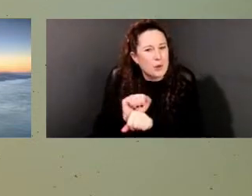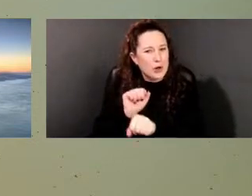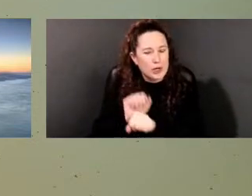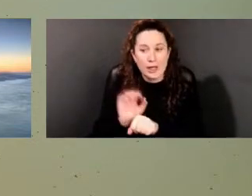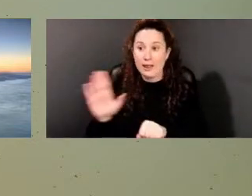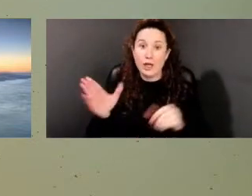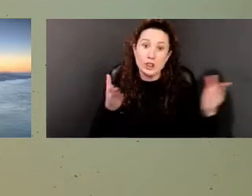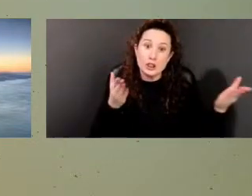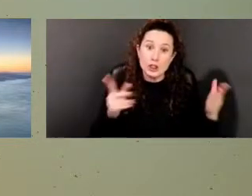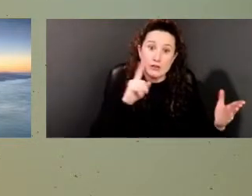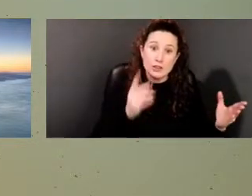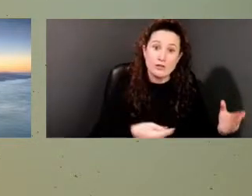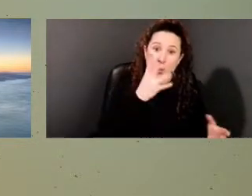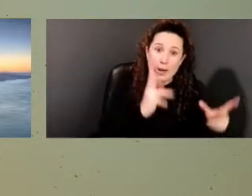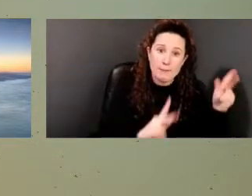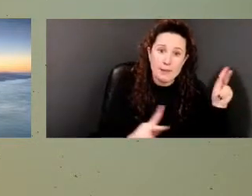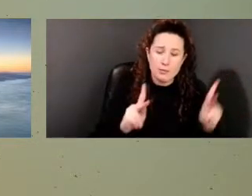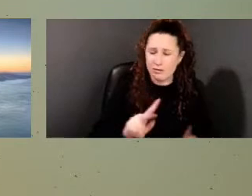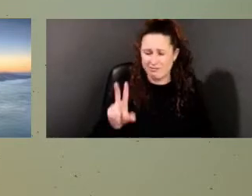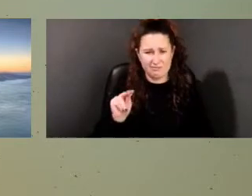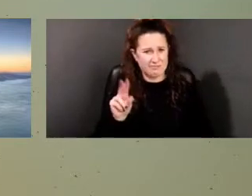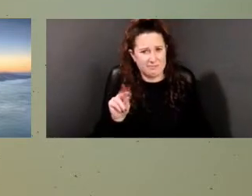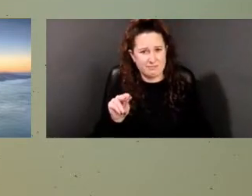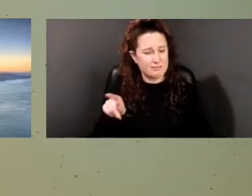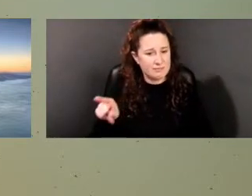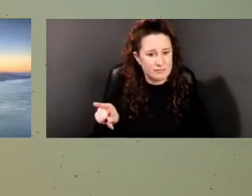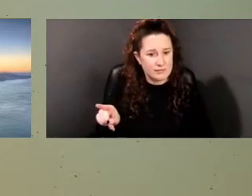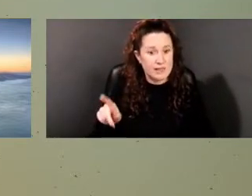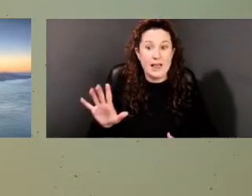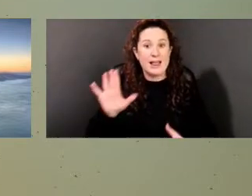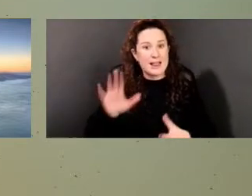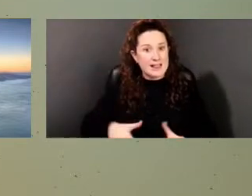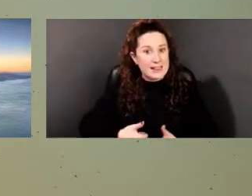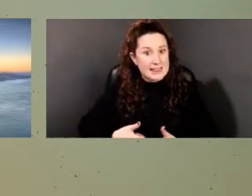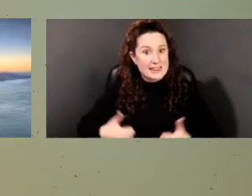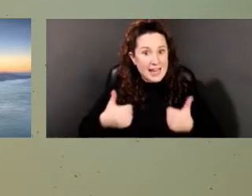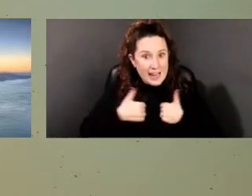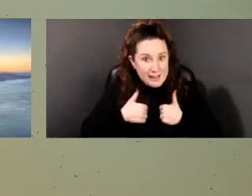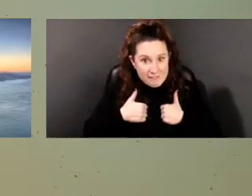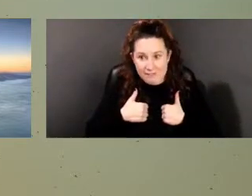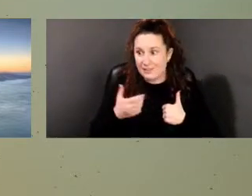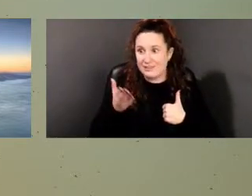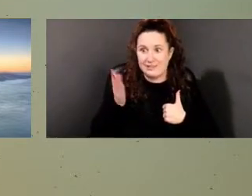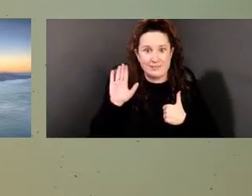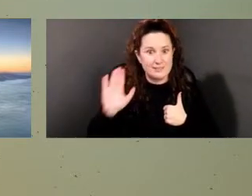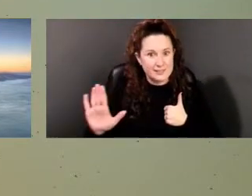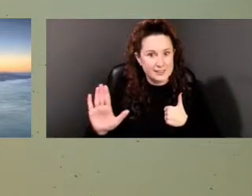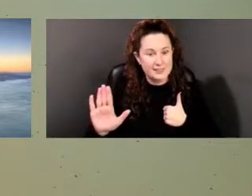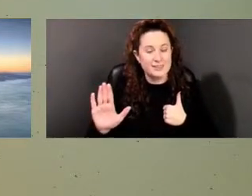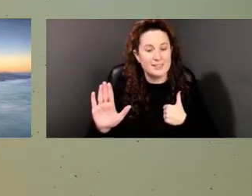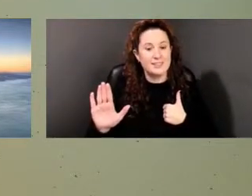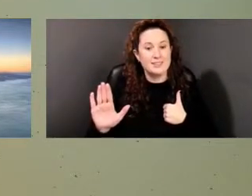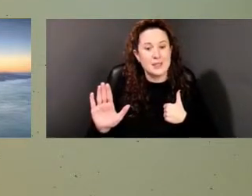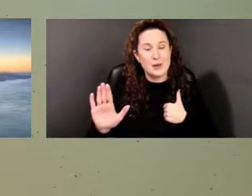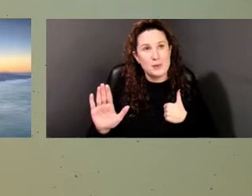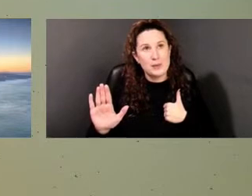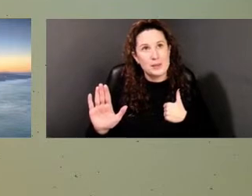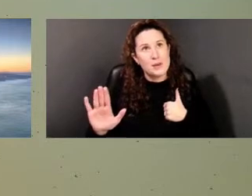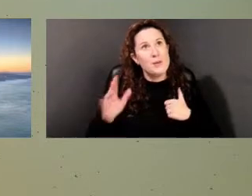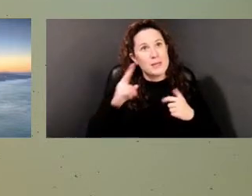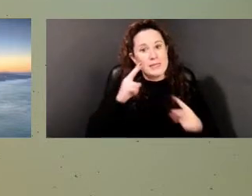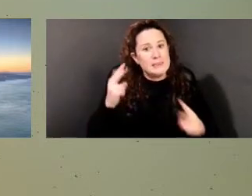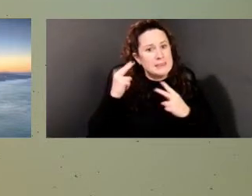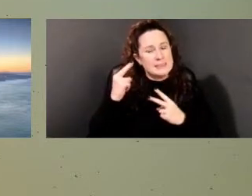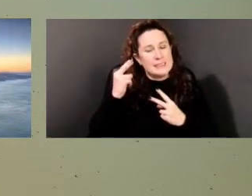for white folks. You know, this is a life that they tried to create. And so when you look at burial,